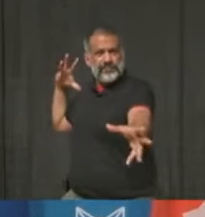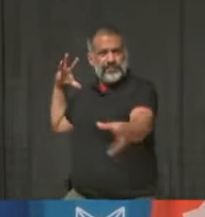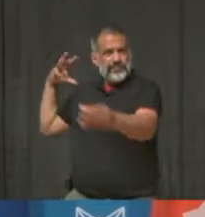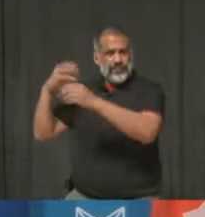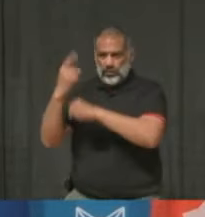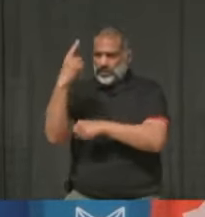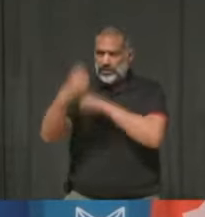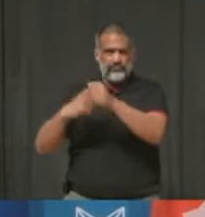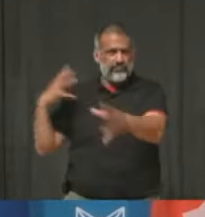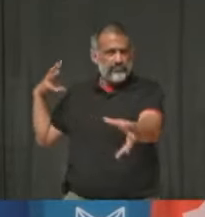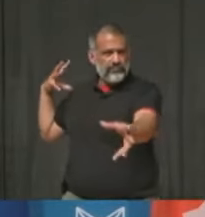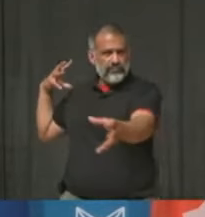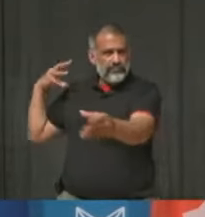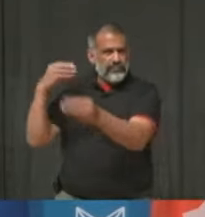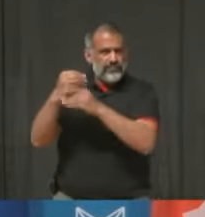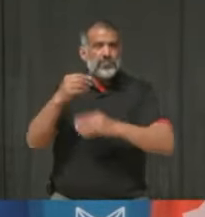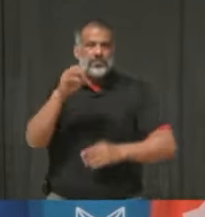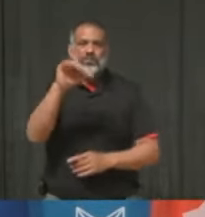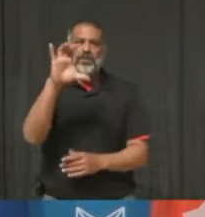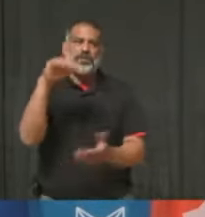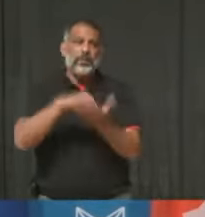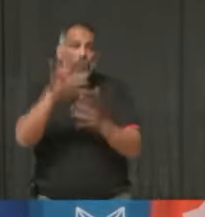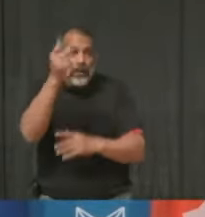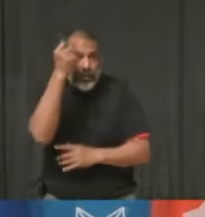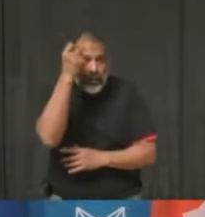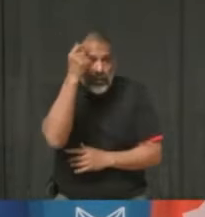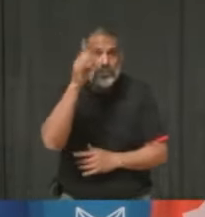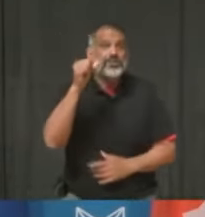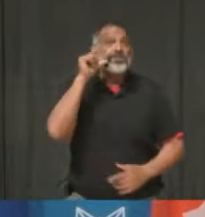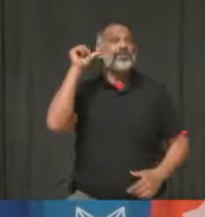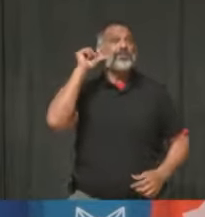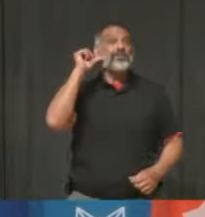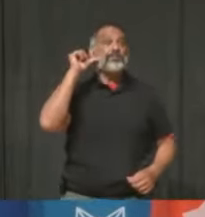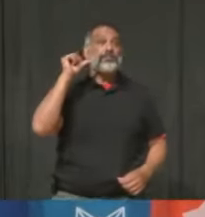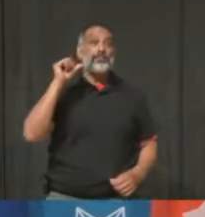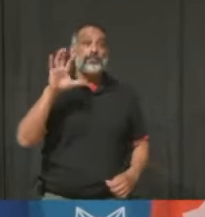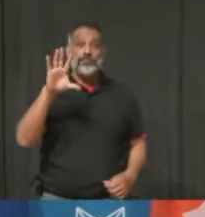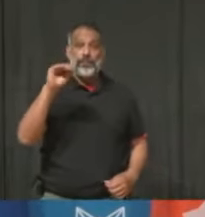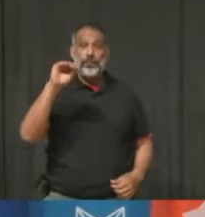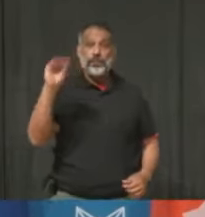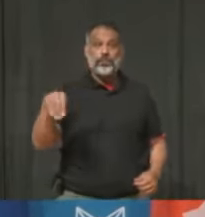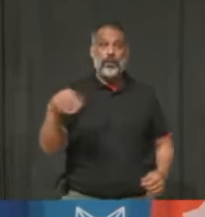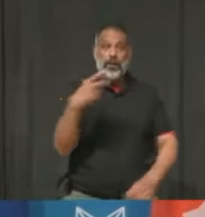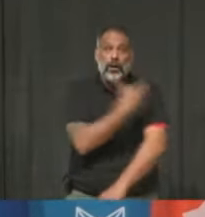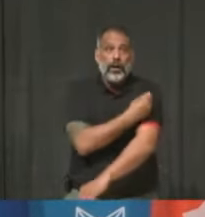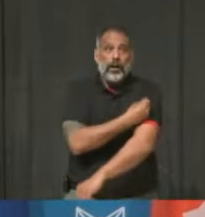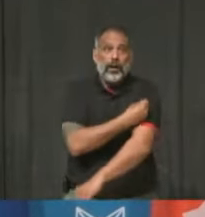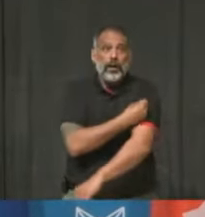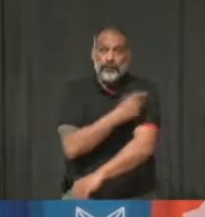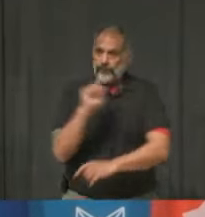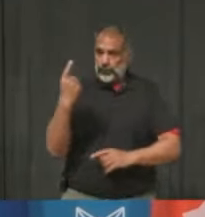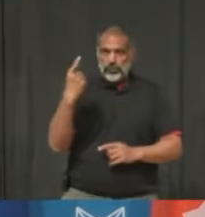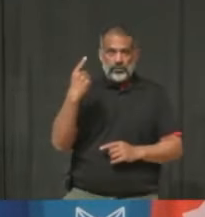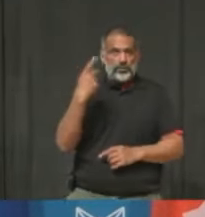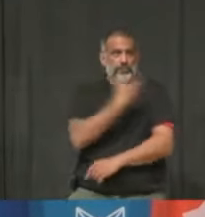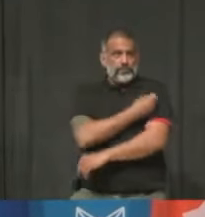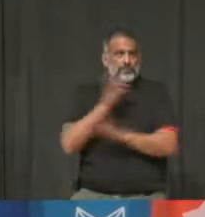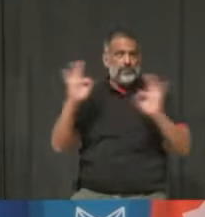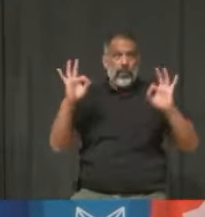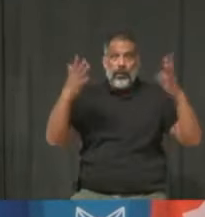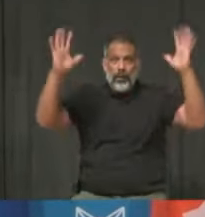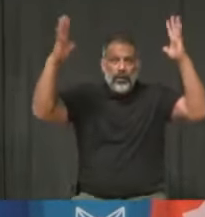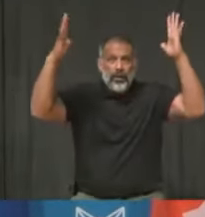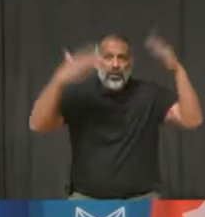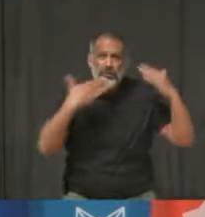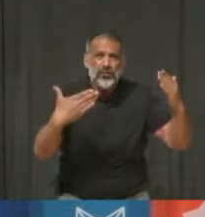But as of yesterday, we also hit 50% first dose coverage among our residents for COVID-19 vaccination.